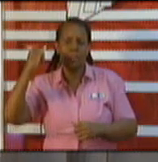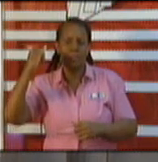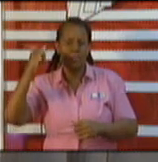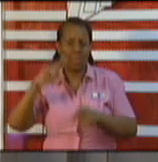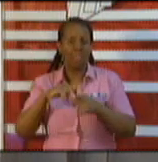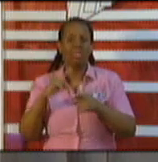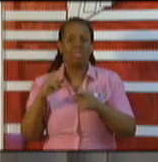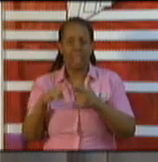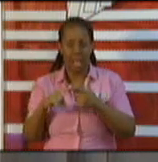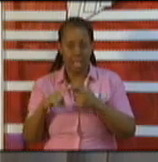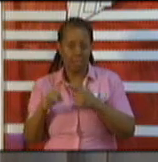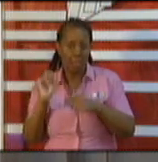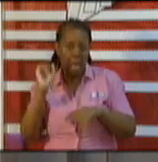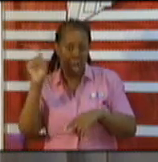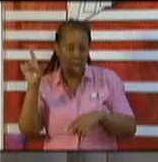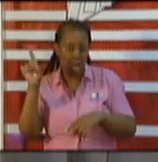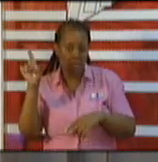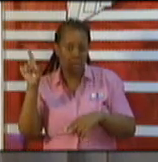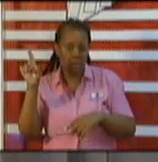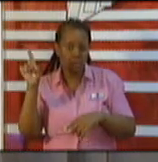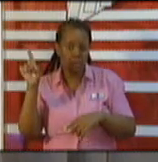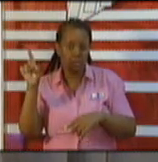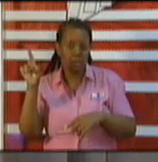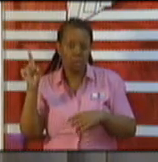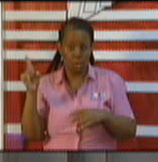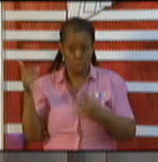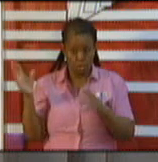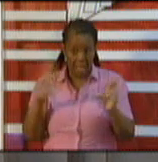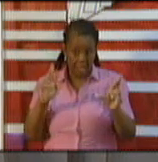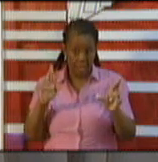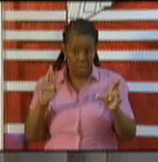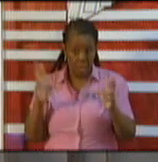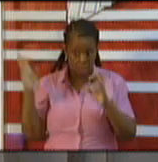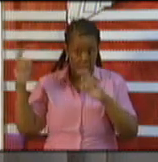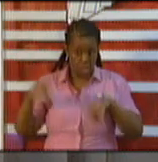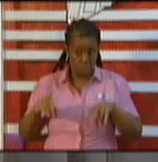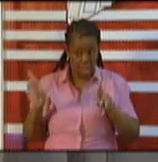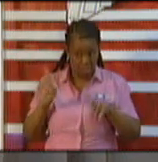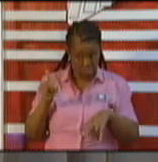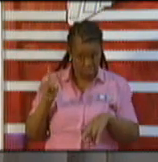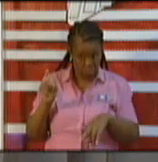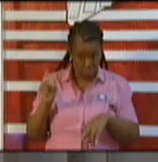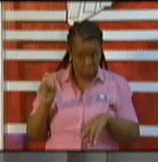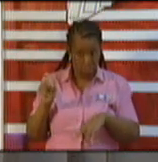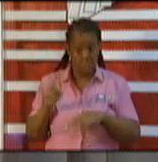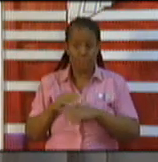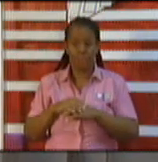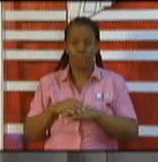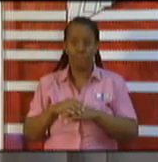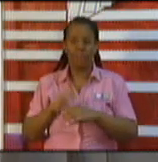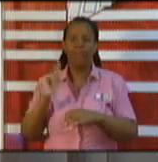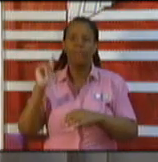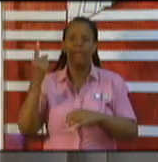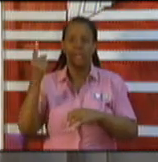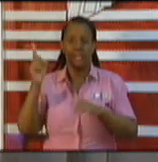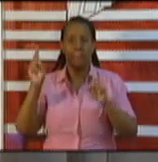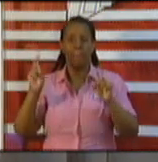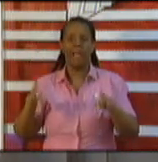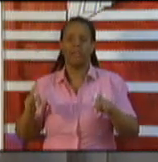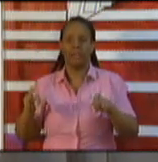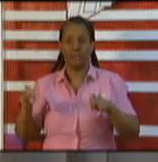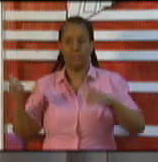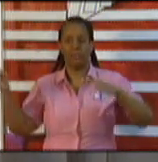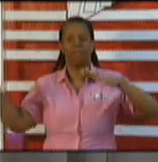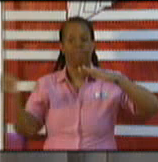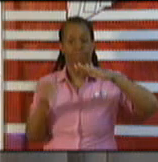persons, telling them, look, we're prepared to grant exemption. There will be an offer for state-supervised quarantine because some of them